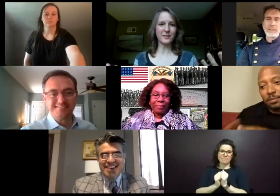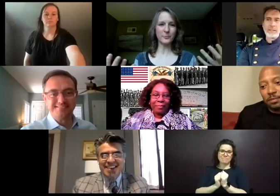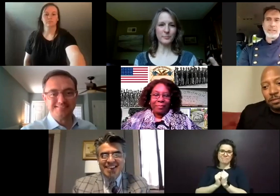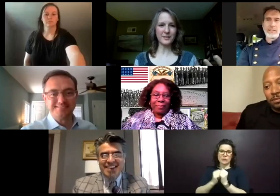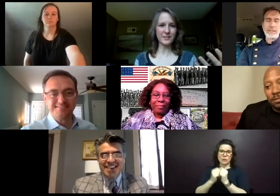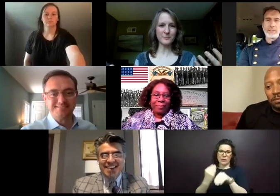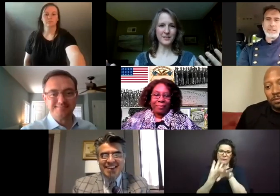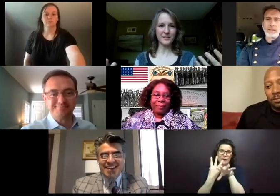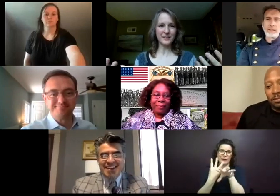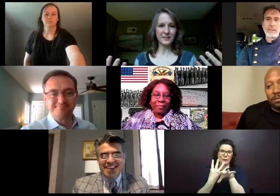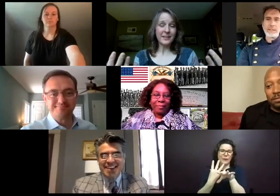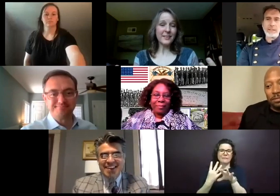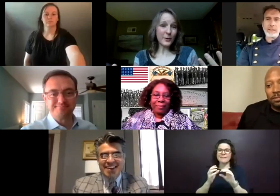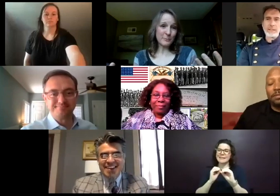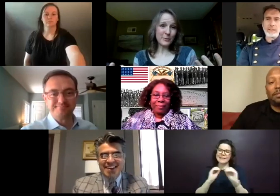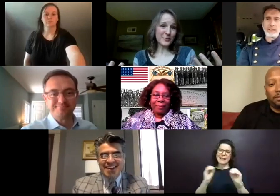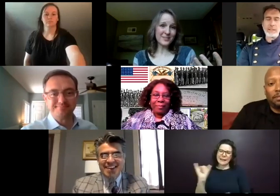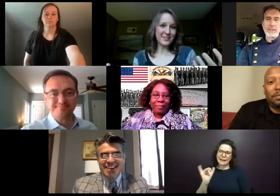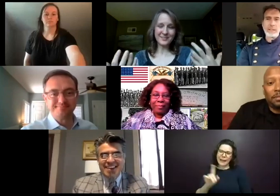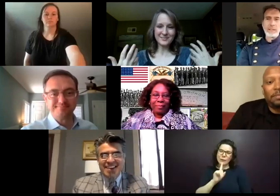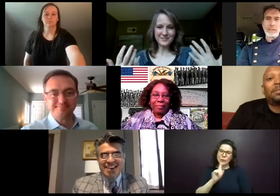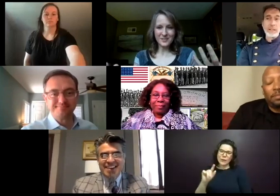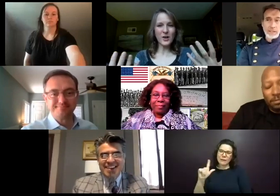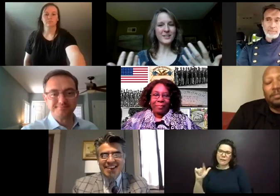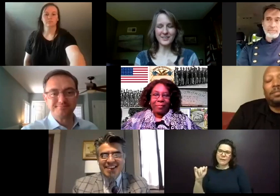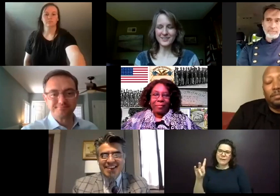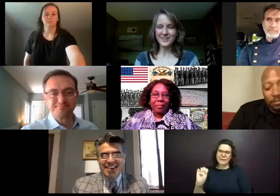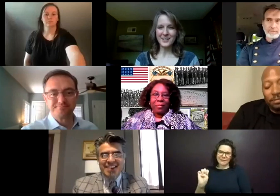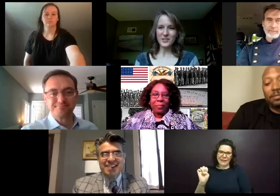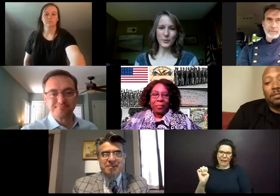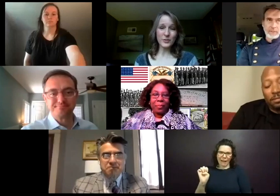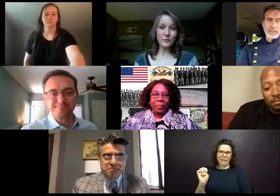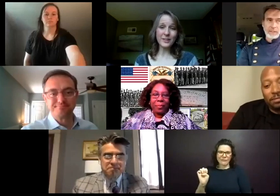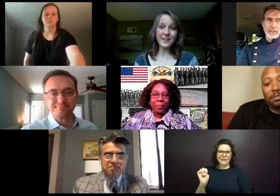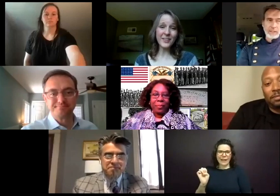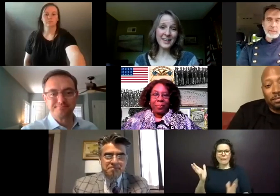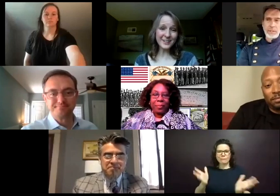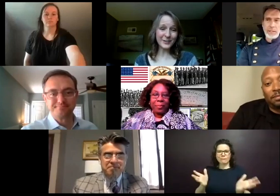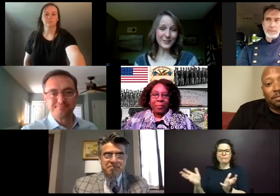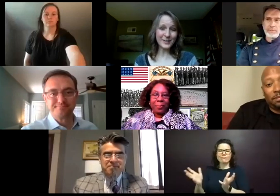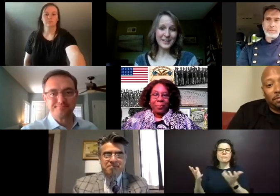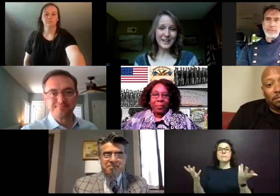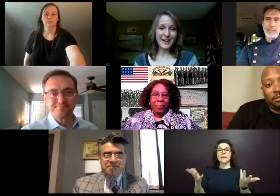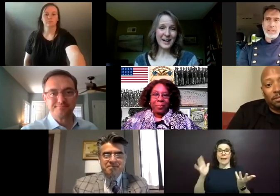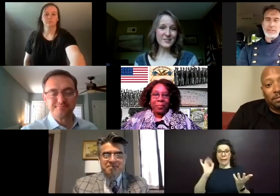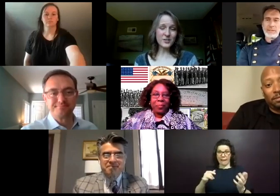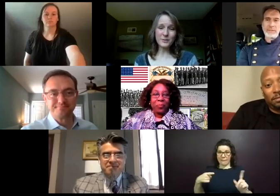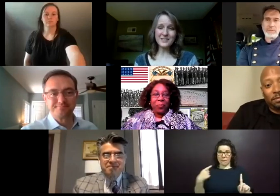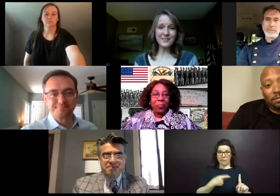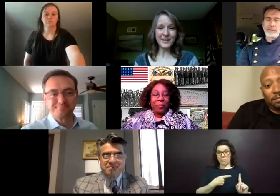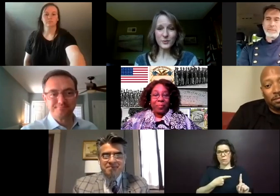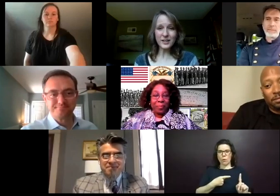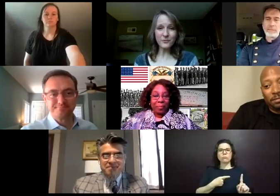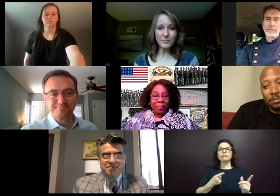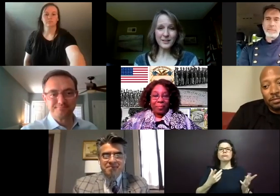of course there's nothing that replaces being there in person and talking and so on and so forth. And on that note, I